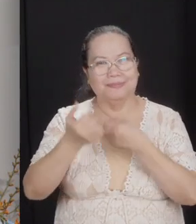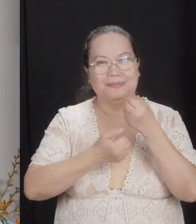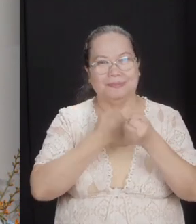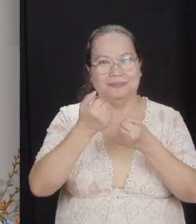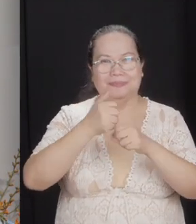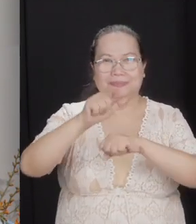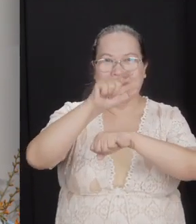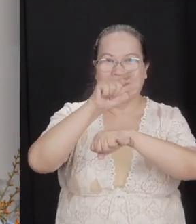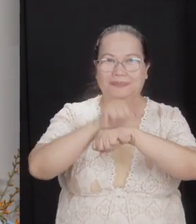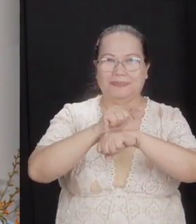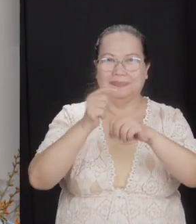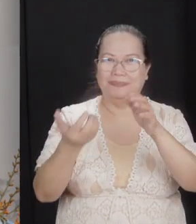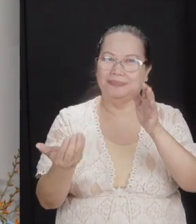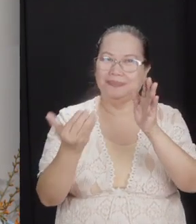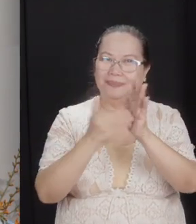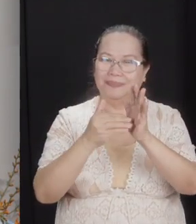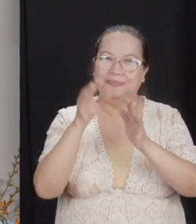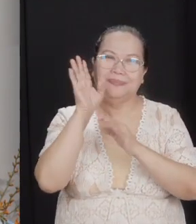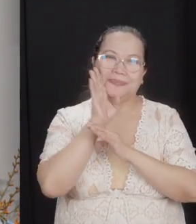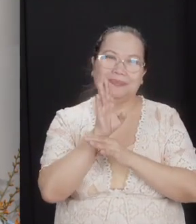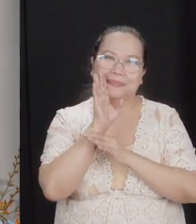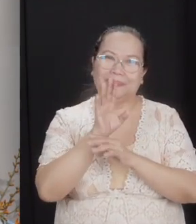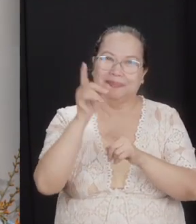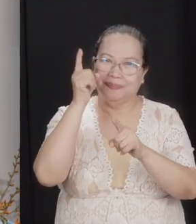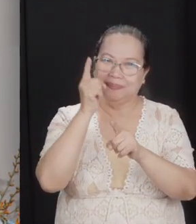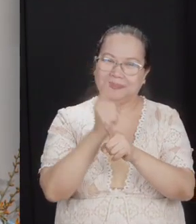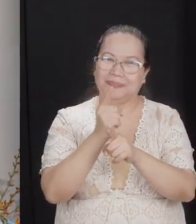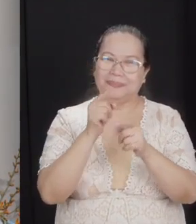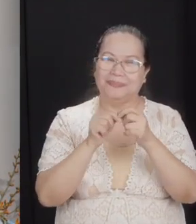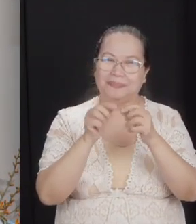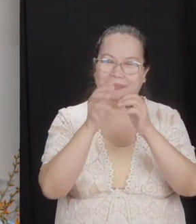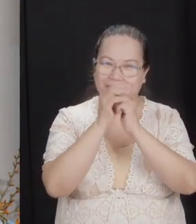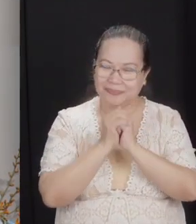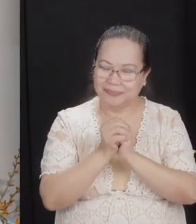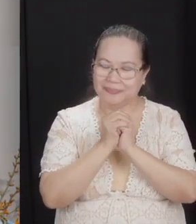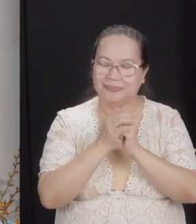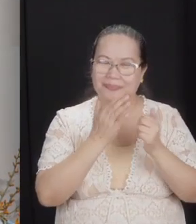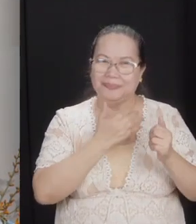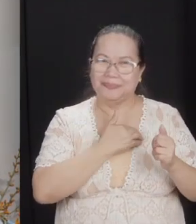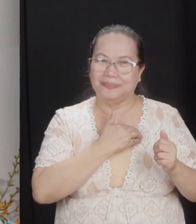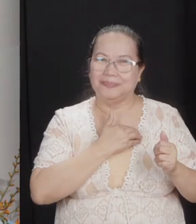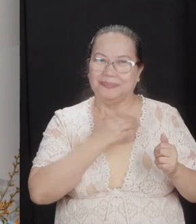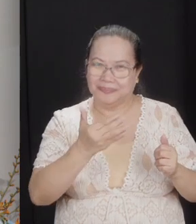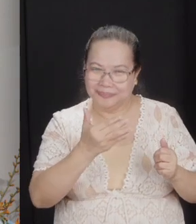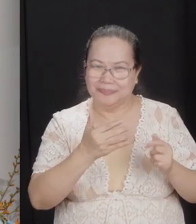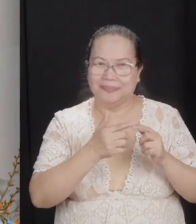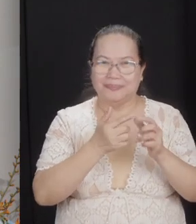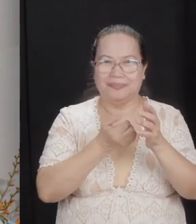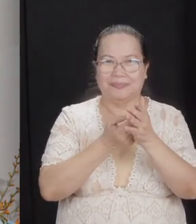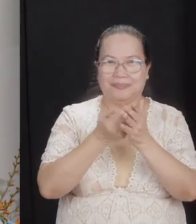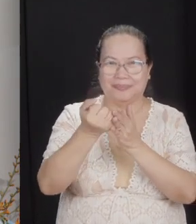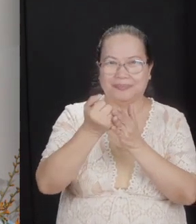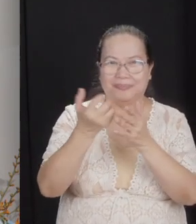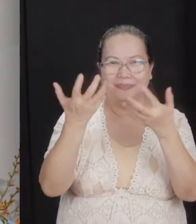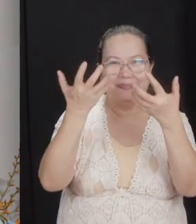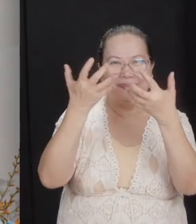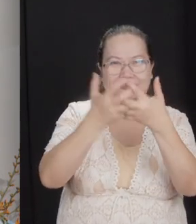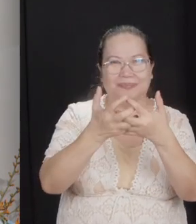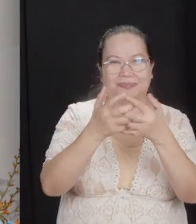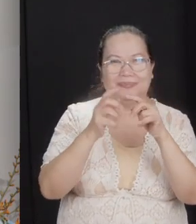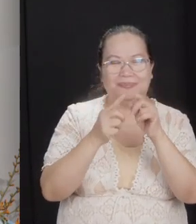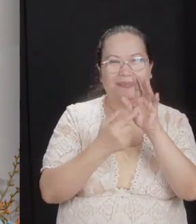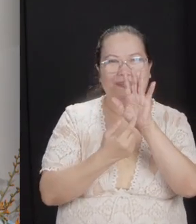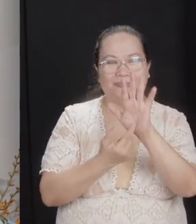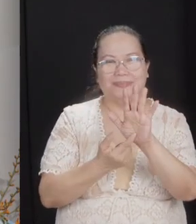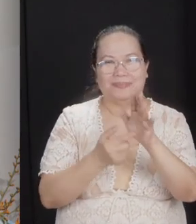land to restore their brothers to proper worship. The sincerity of their love and desire for reconciliation is